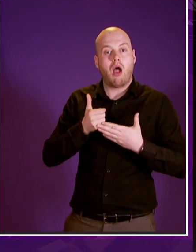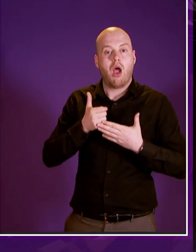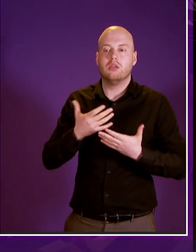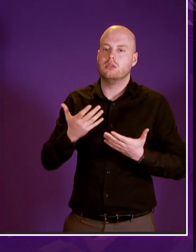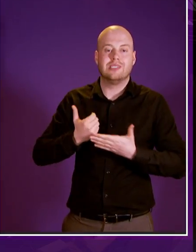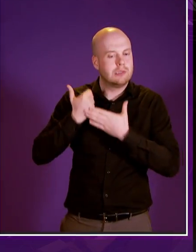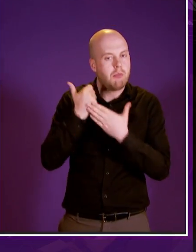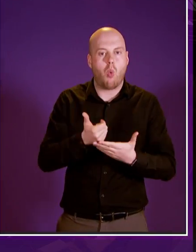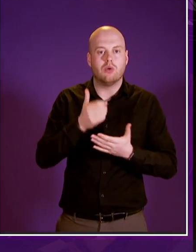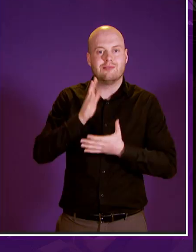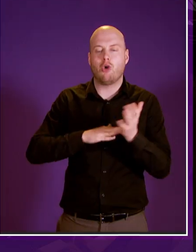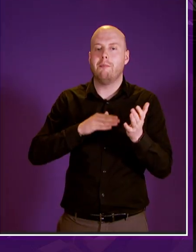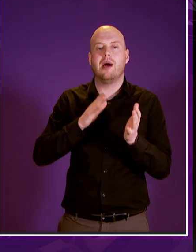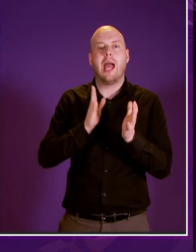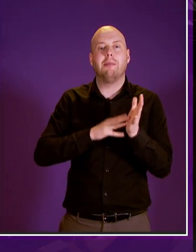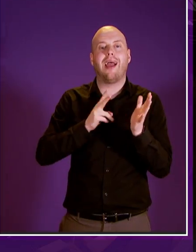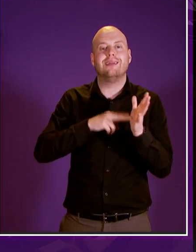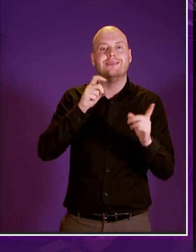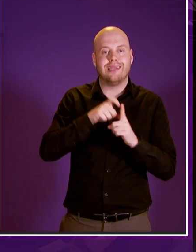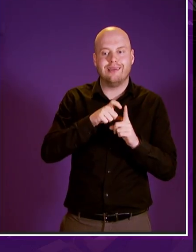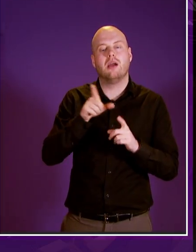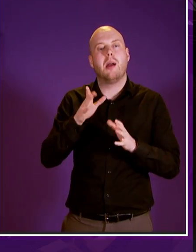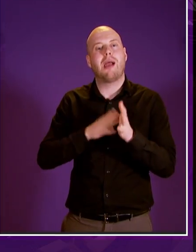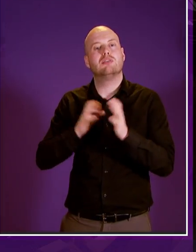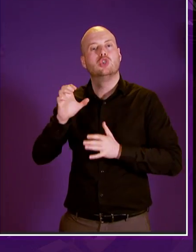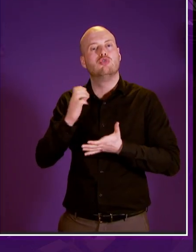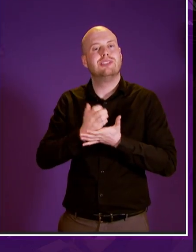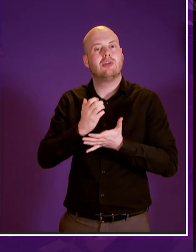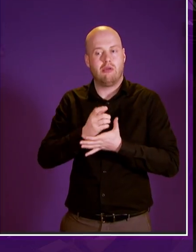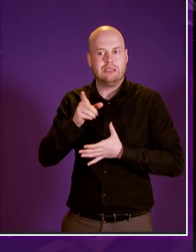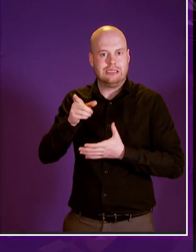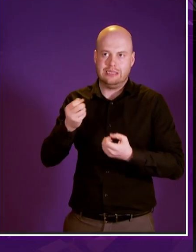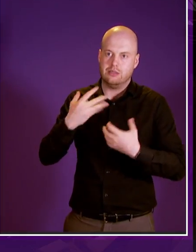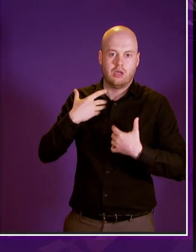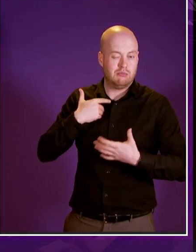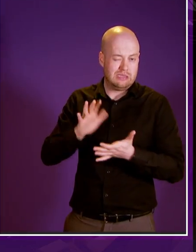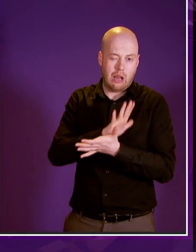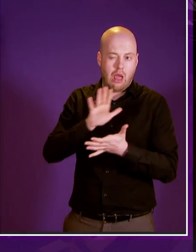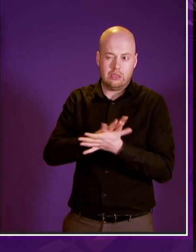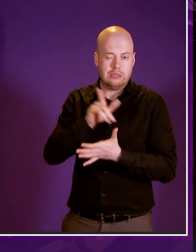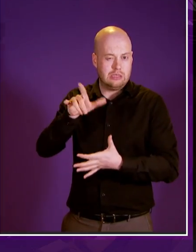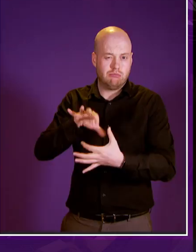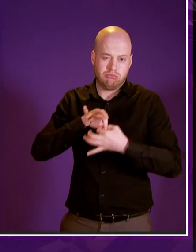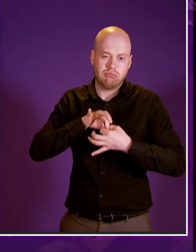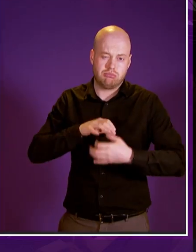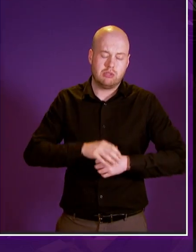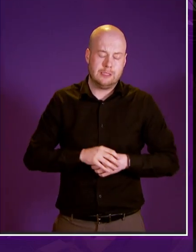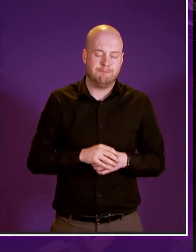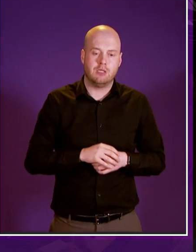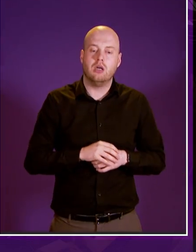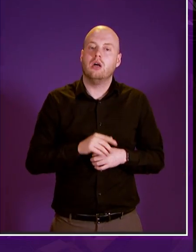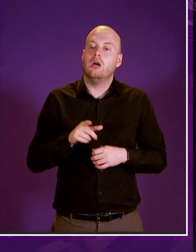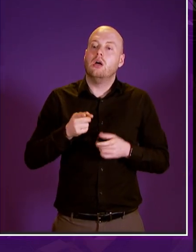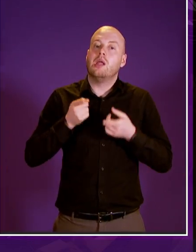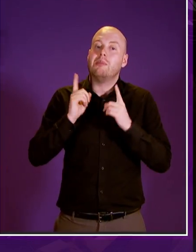guided us through this complex issue i am delighted that the the minister came forward last week with an amendment that could be